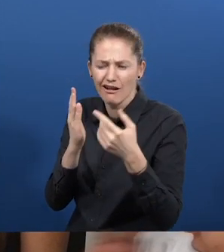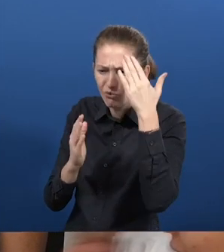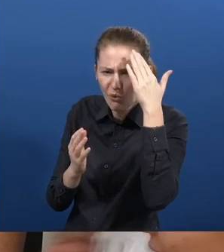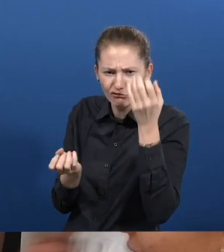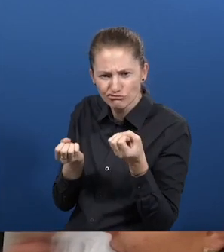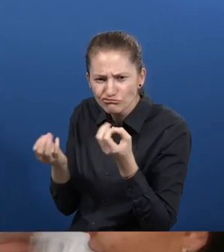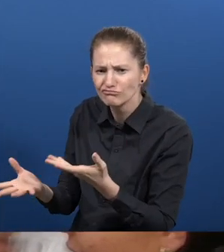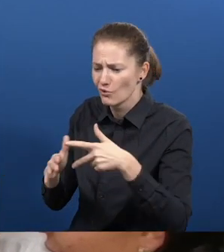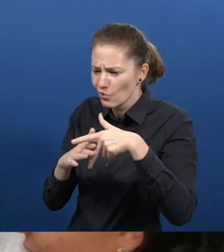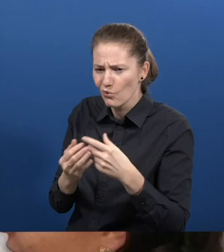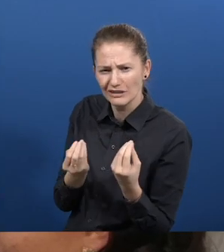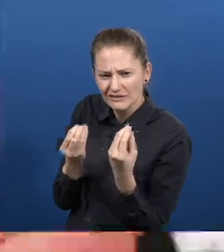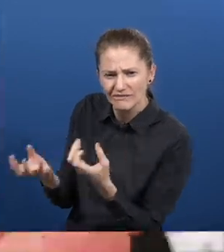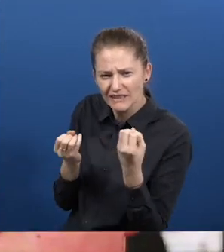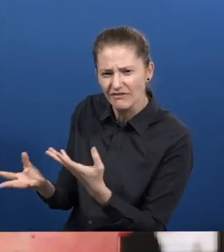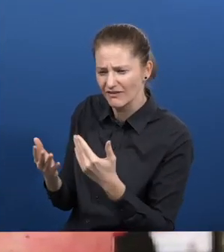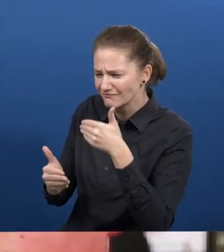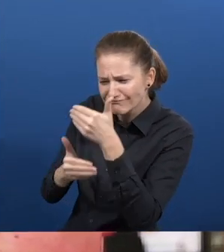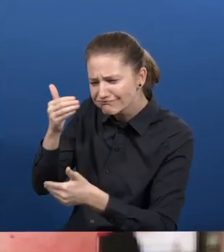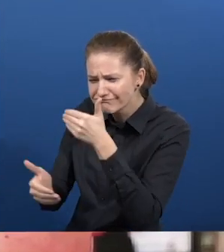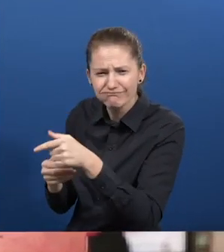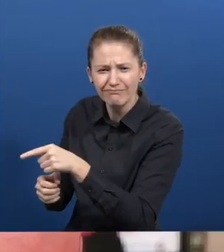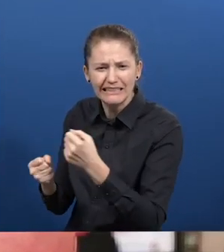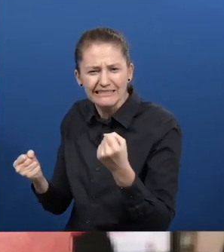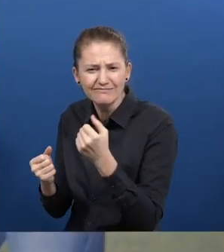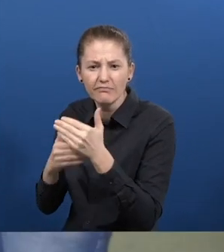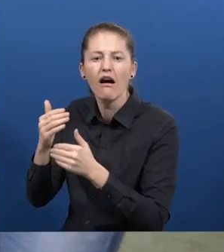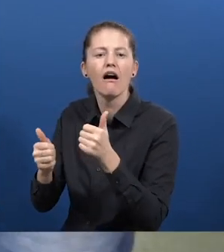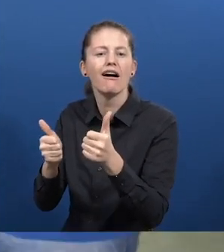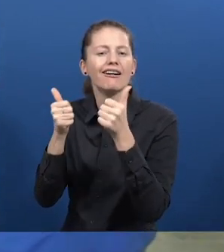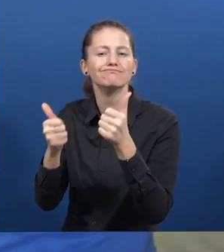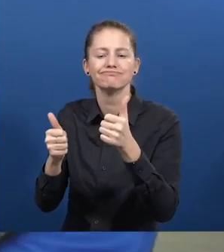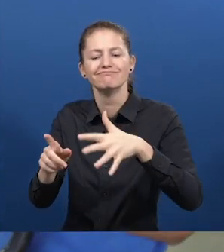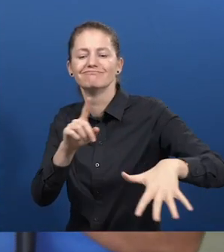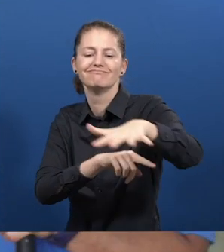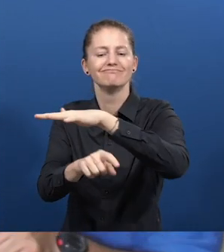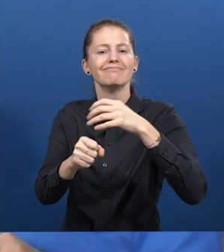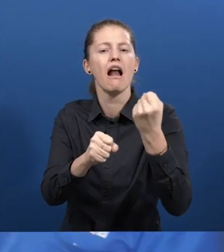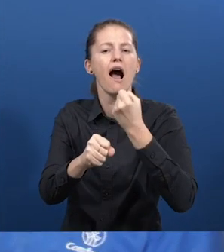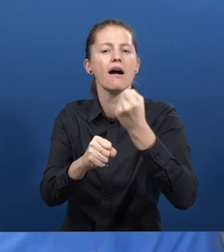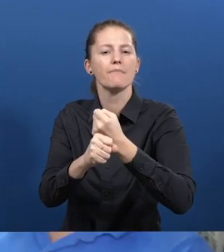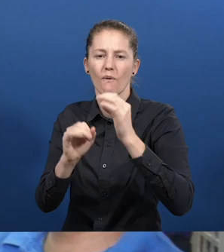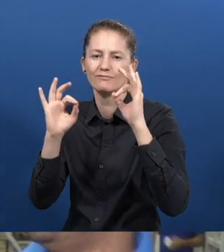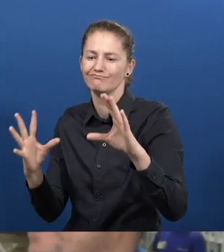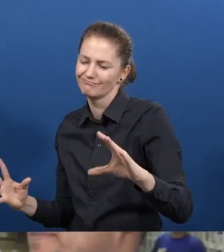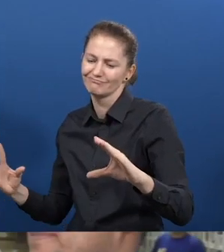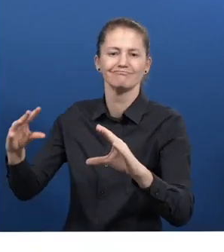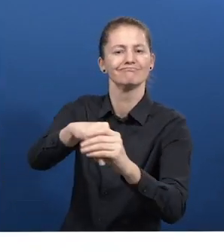to realize an environment of the labor inclusion of people with disabilities to qualify the role that each of them plays.